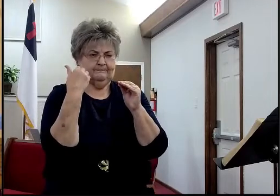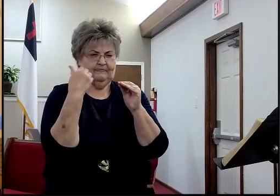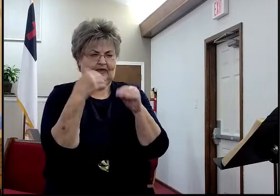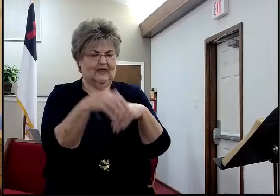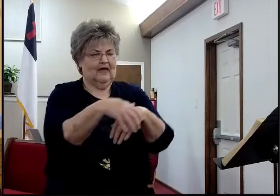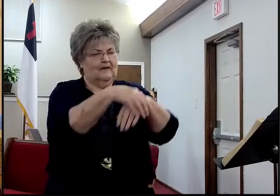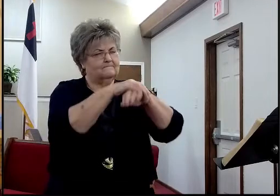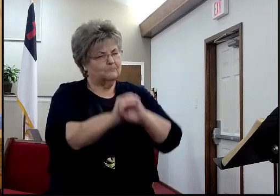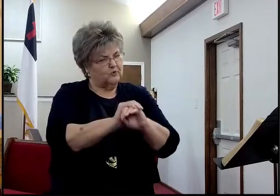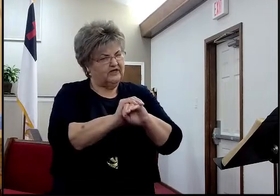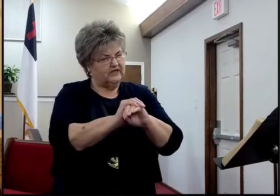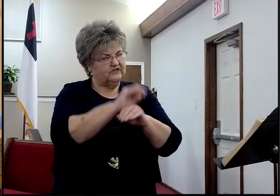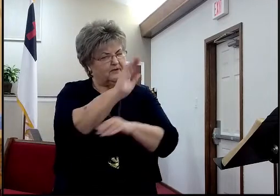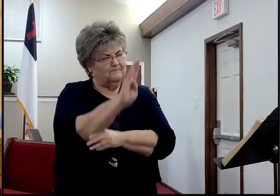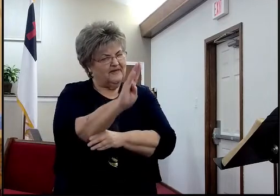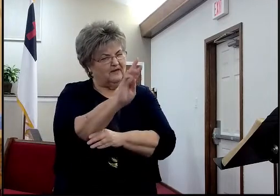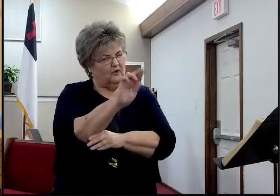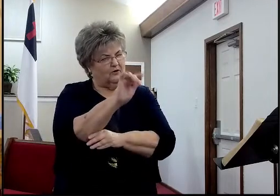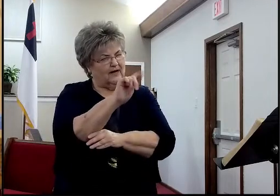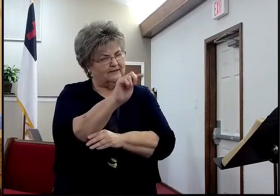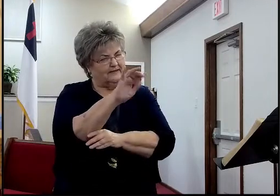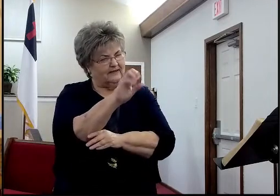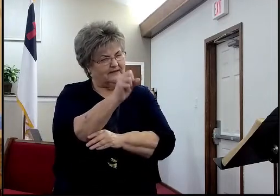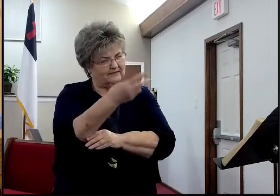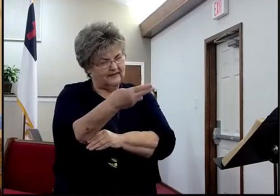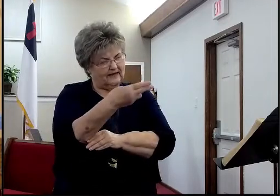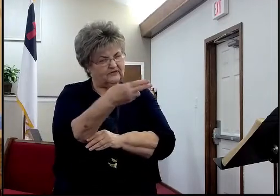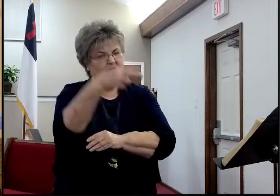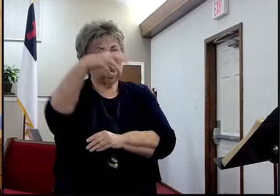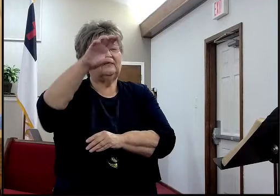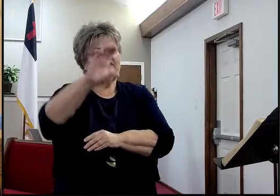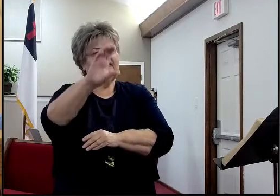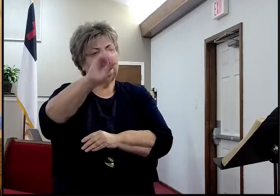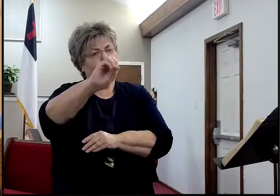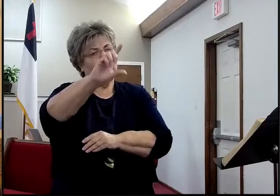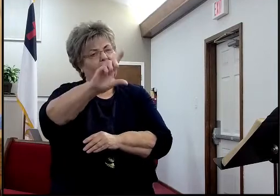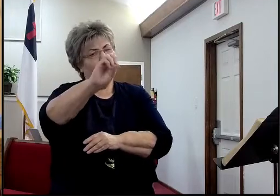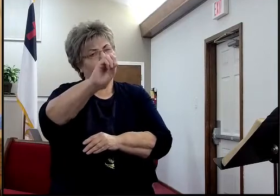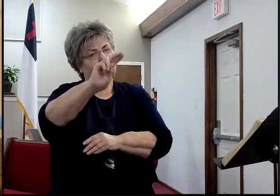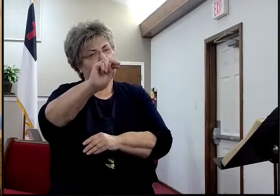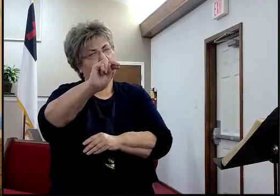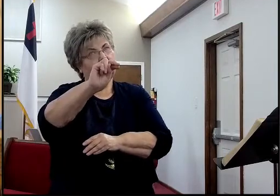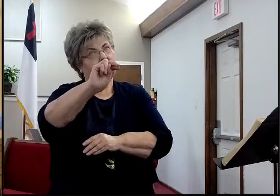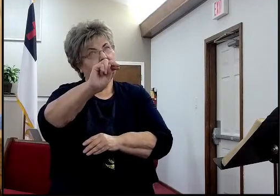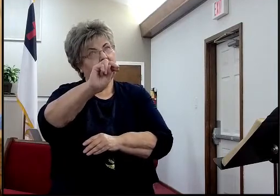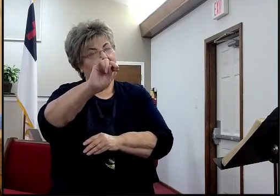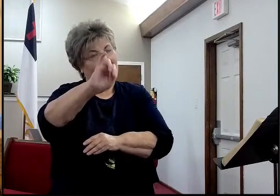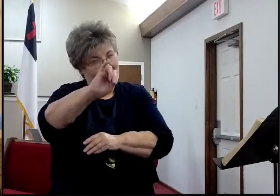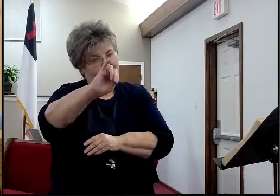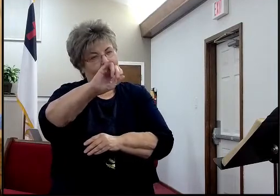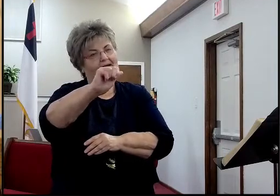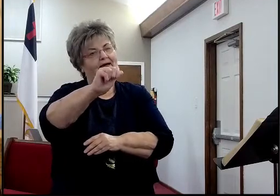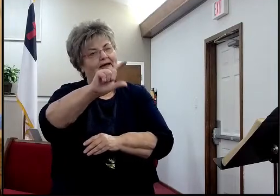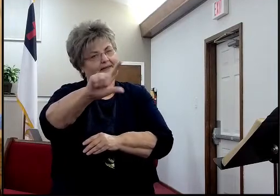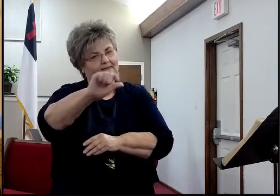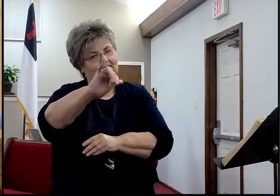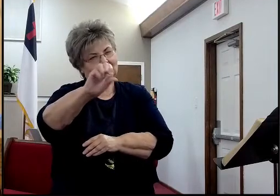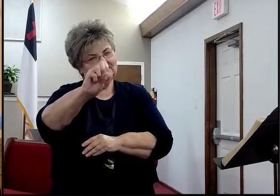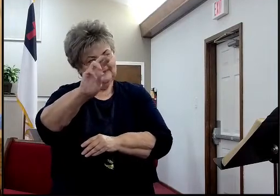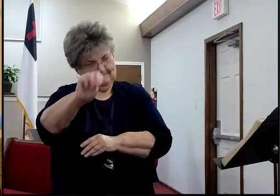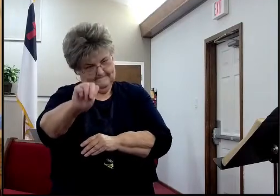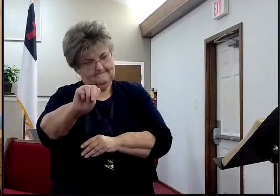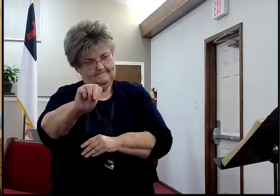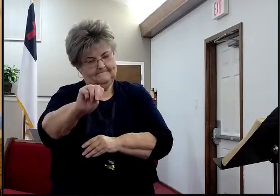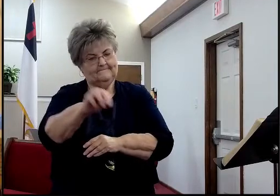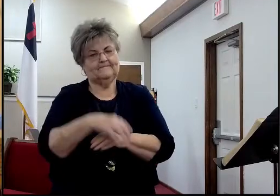colonialism, guess, is the best way, to put it, and boy, I tell you, the news was just, I just kind of, looked at the headlines, this morning,